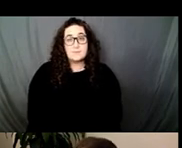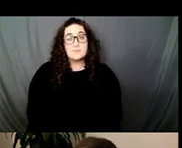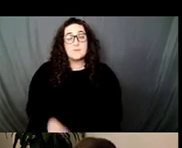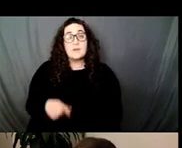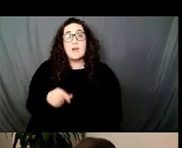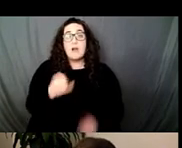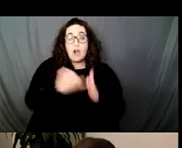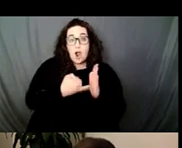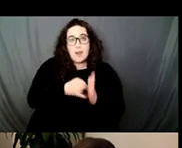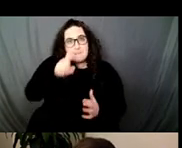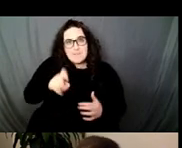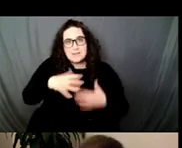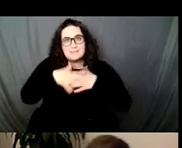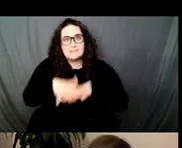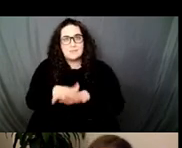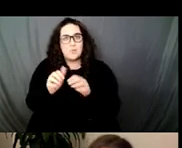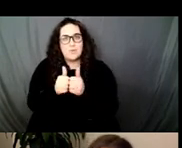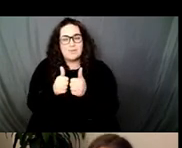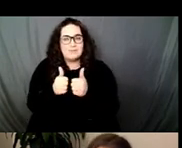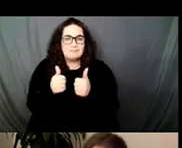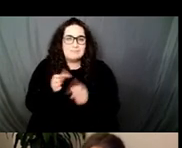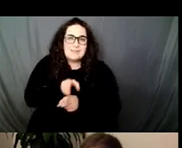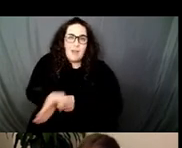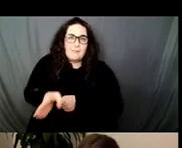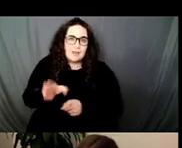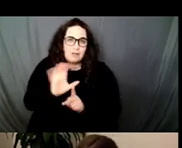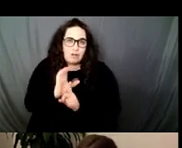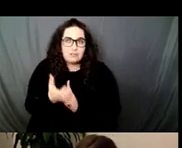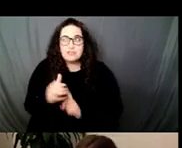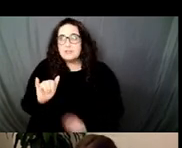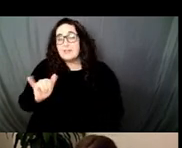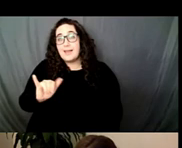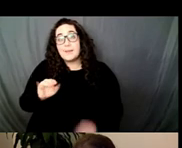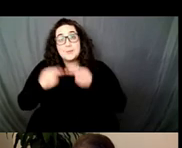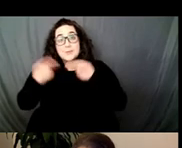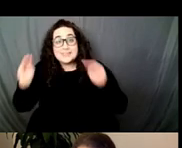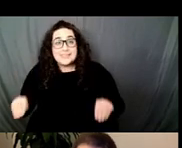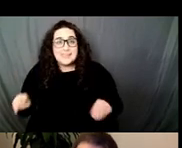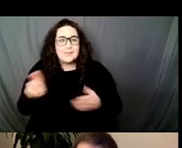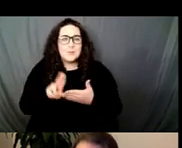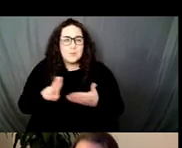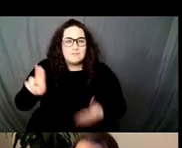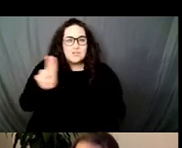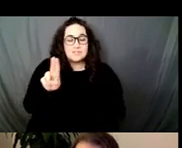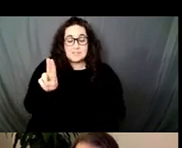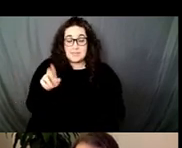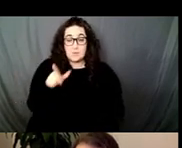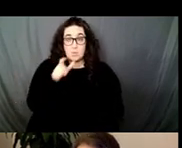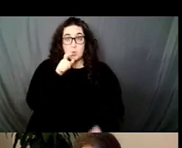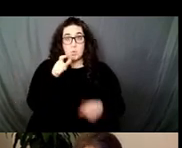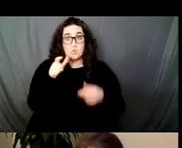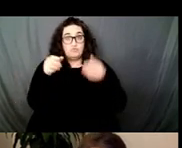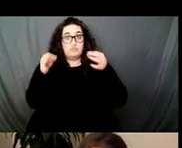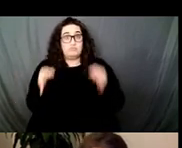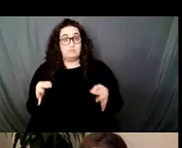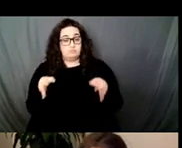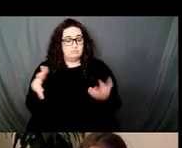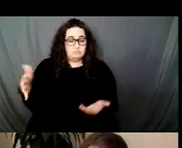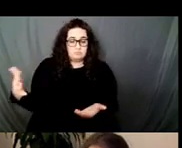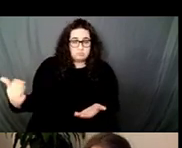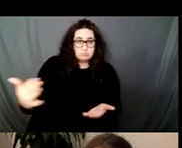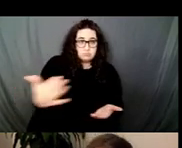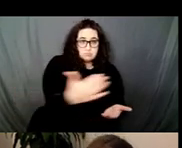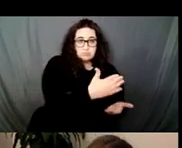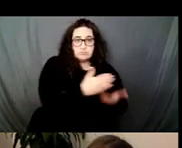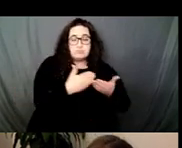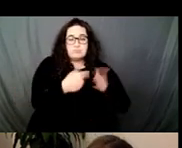museums or universities, through an instrumentalizing process of collecting that is primarily meant to demonstrate a given